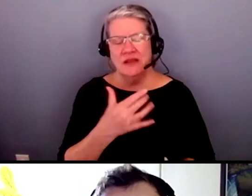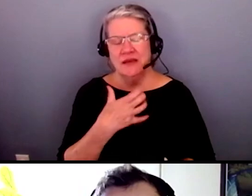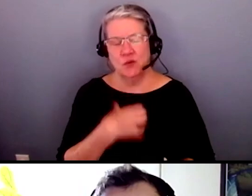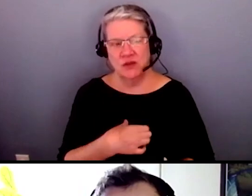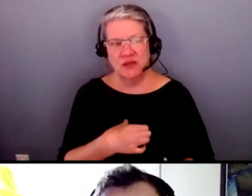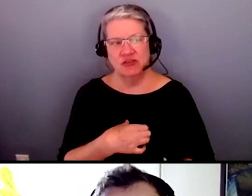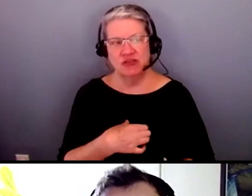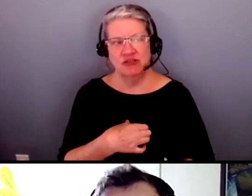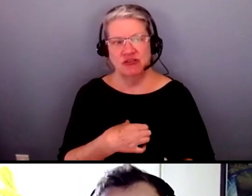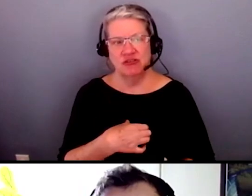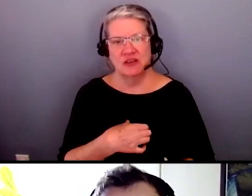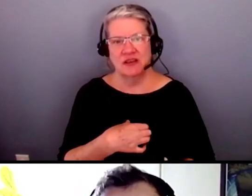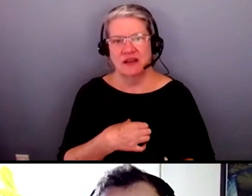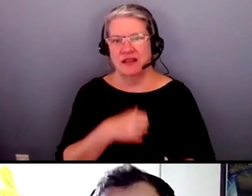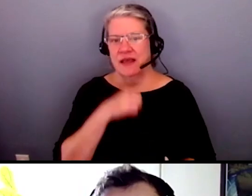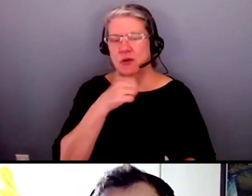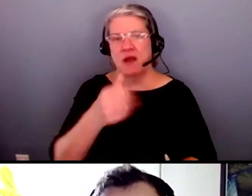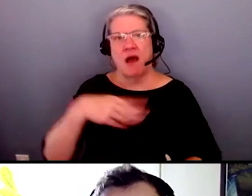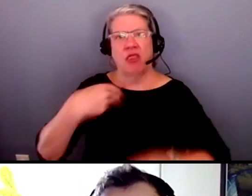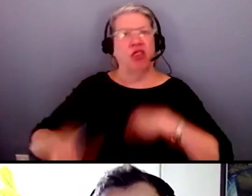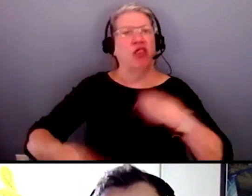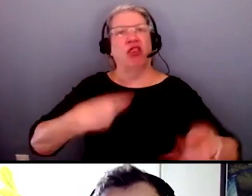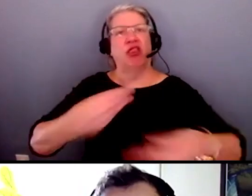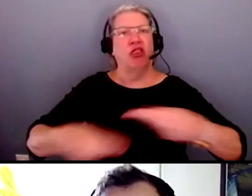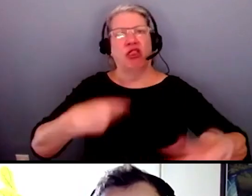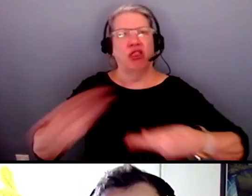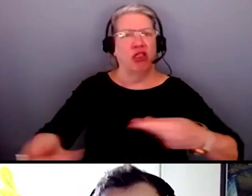they weren't given help as freely.